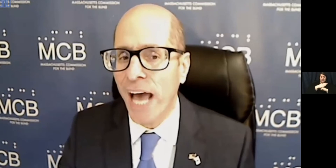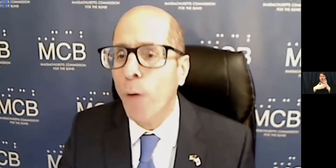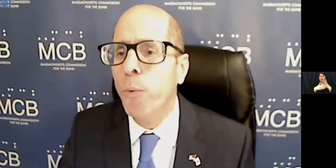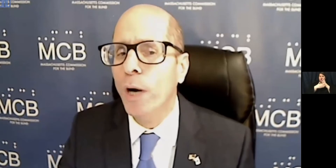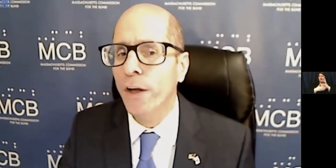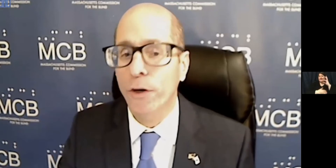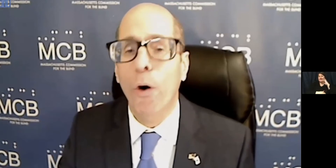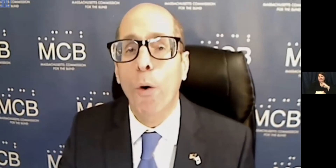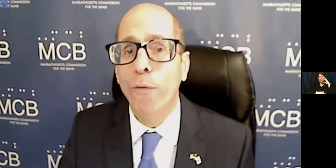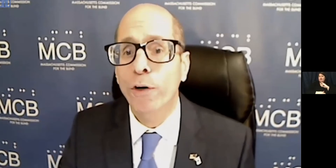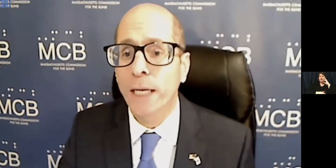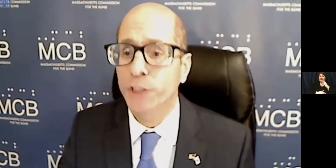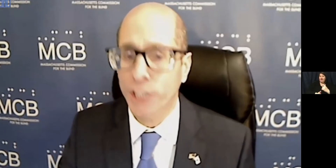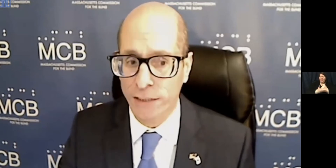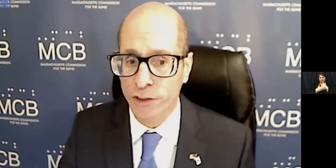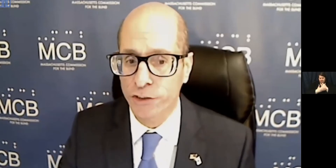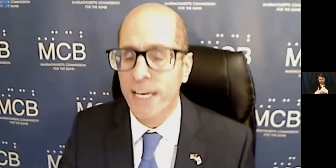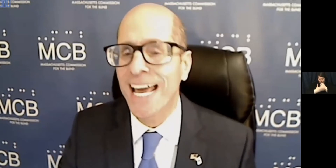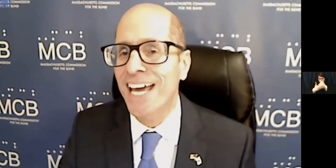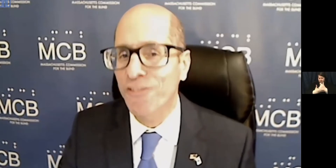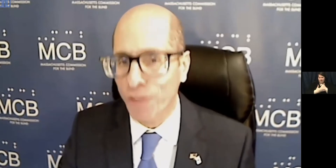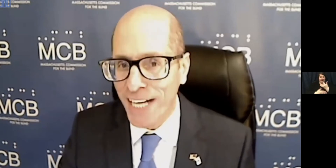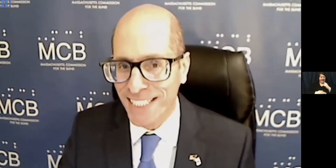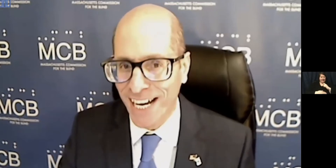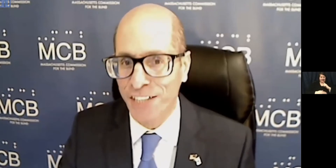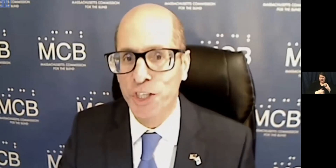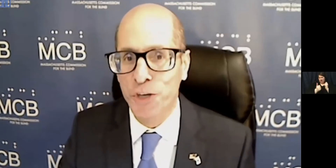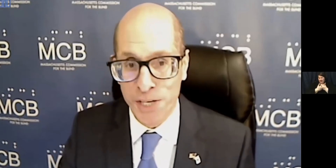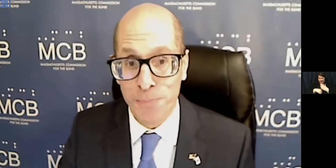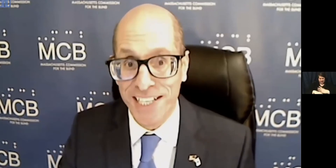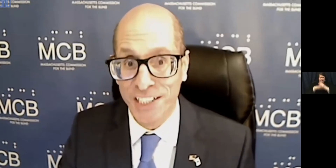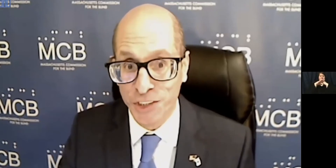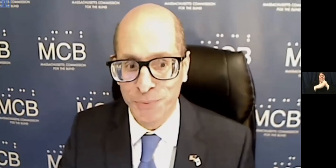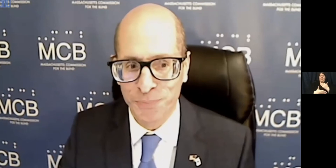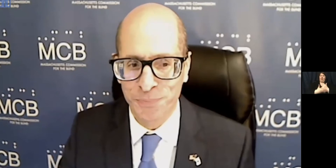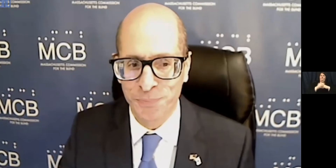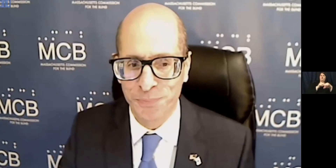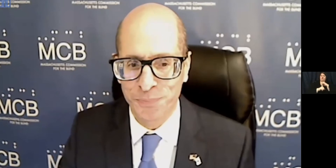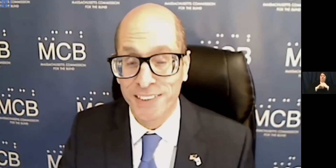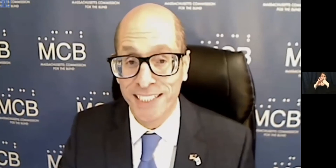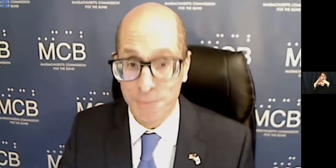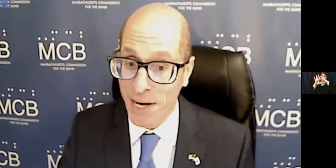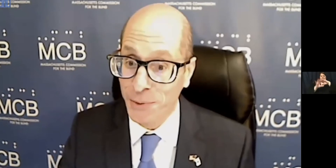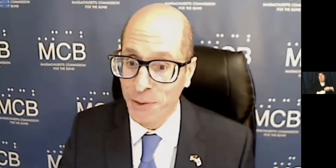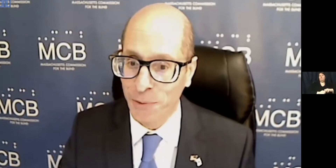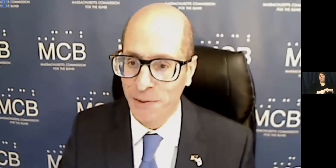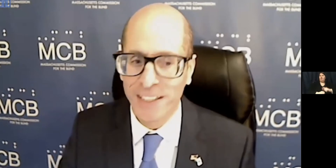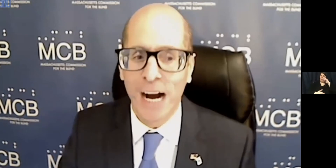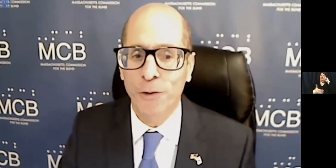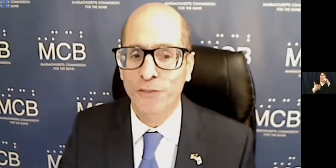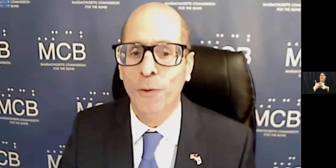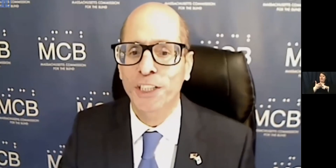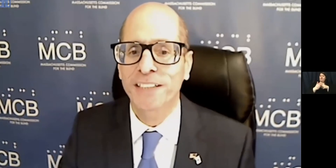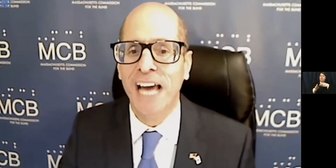that help one another overcome challenges and recognize career potential. In my